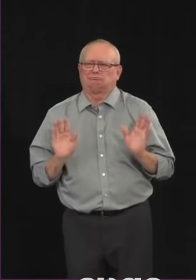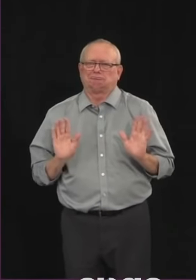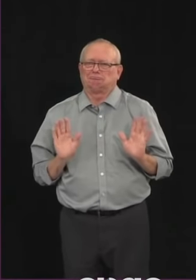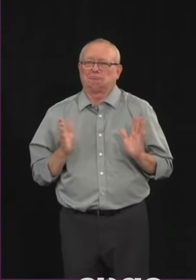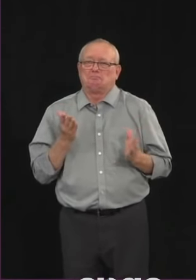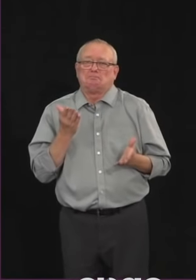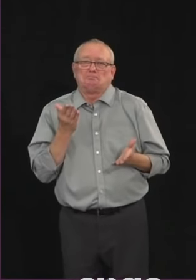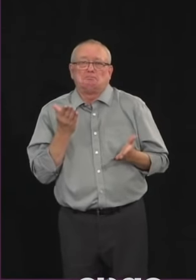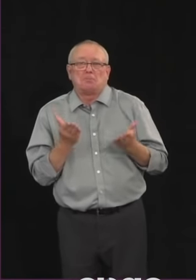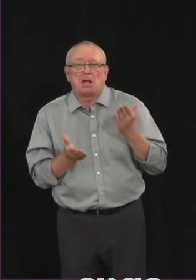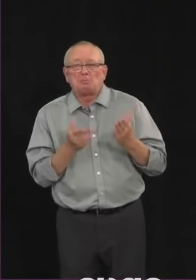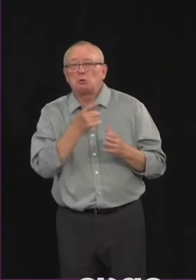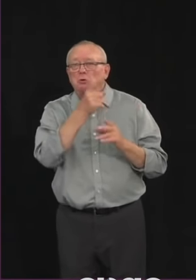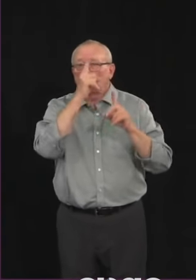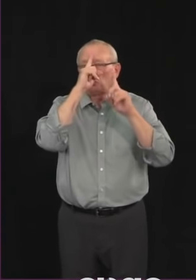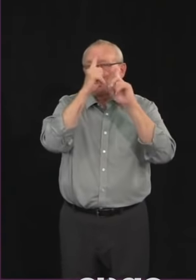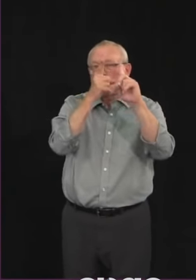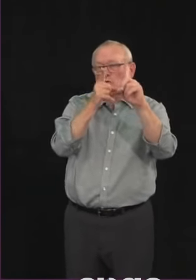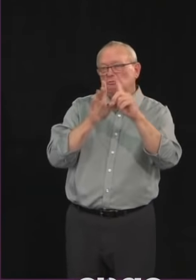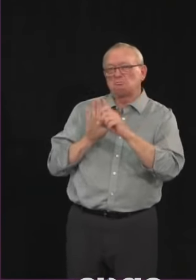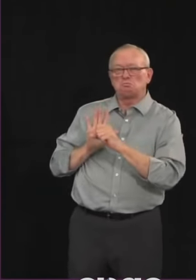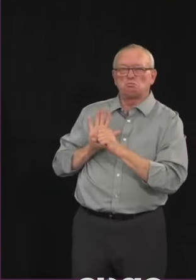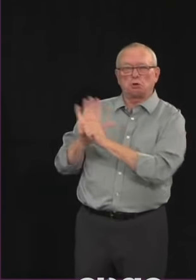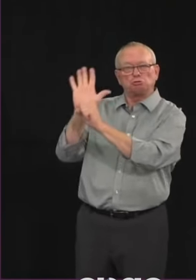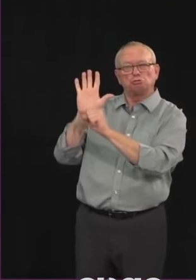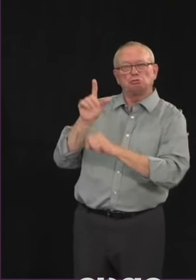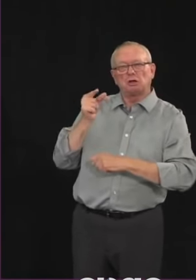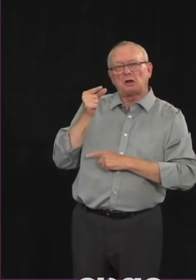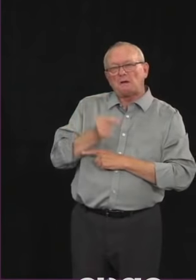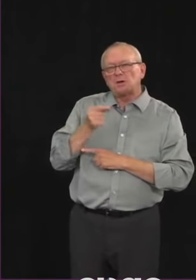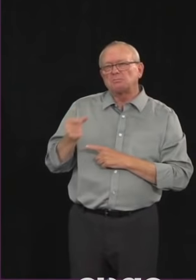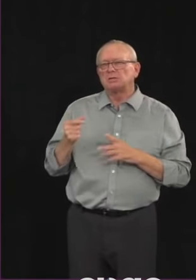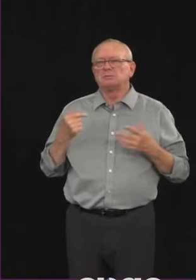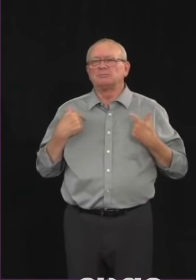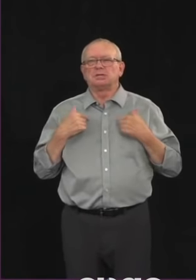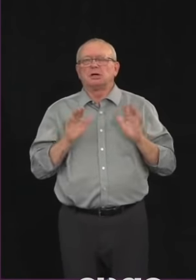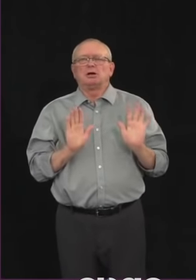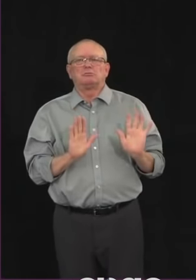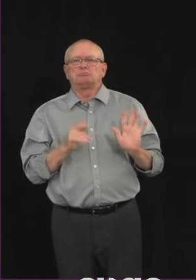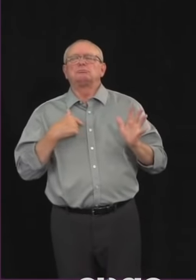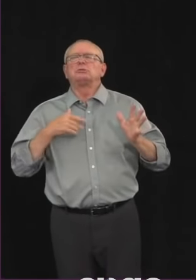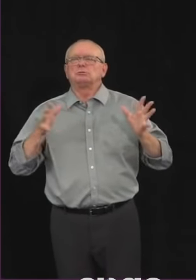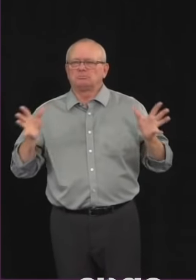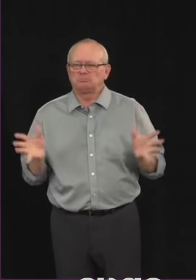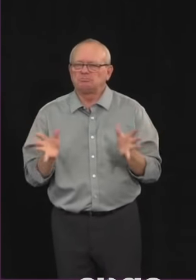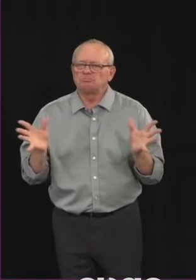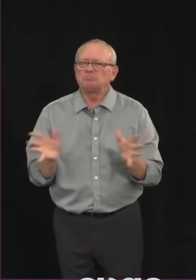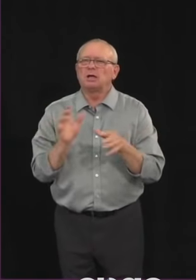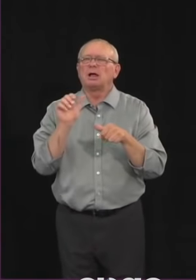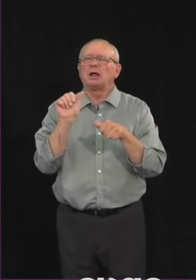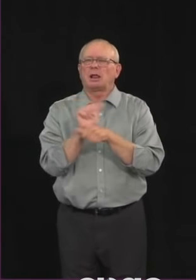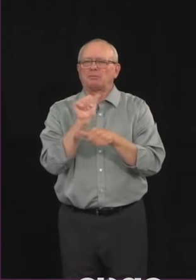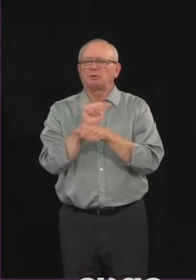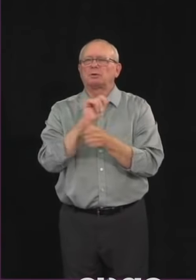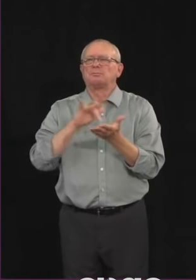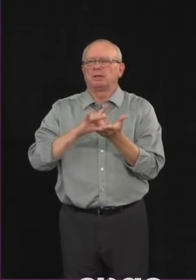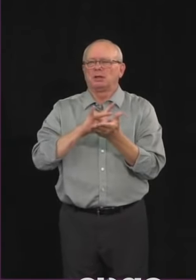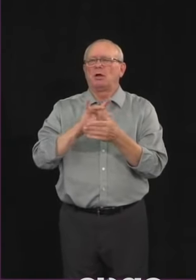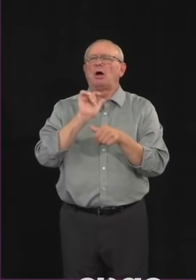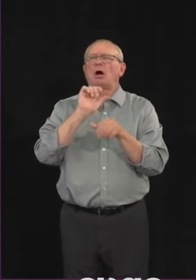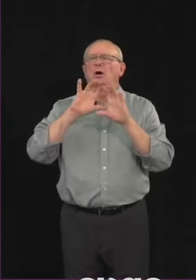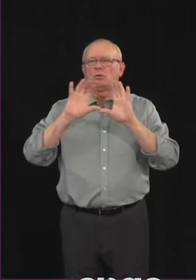and uh like i i would encourage the alberta medical association to uh to to work with government and we look forward to